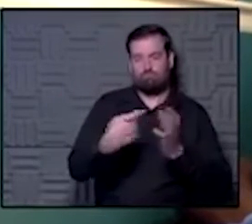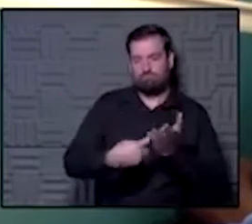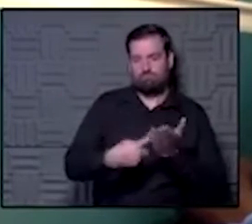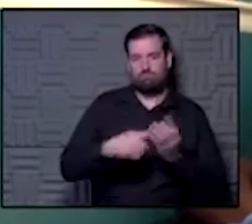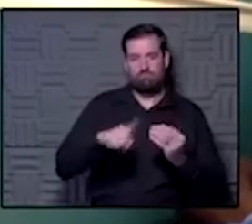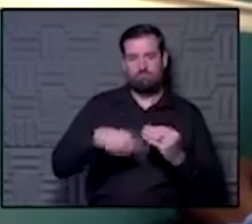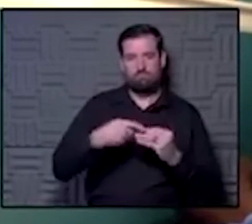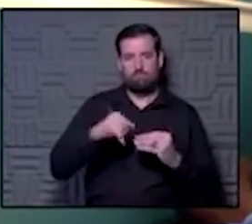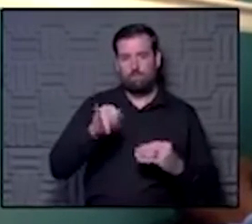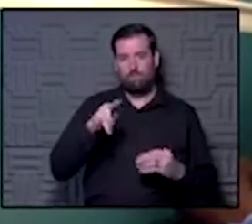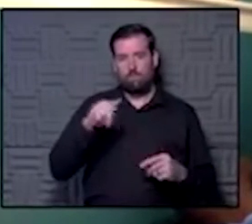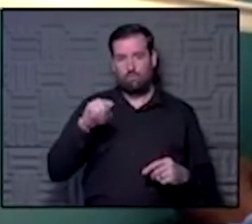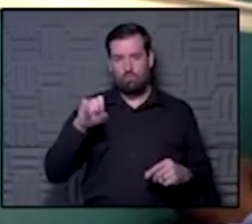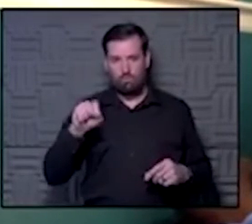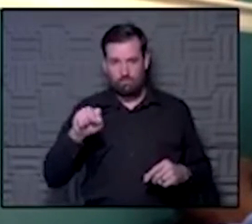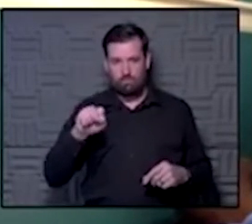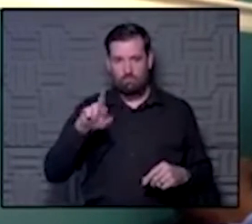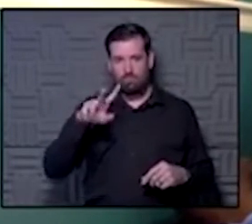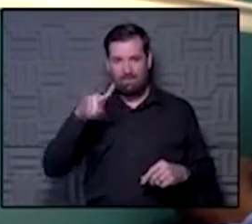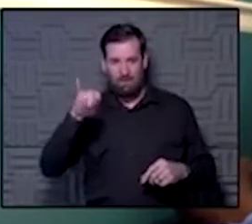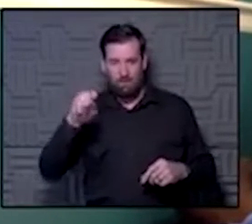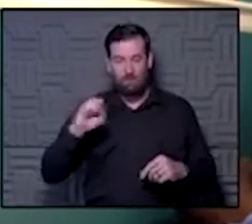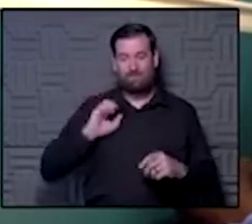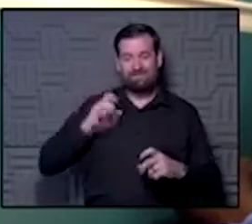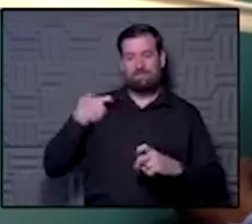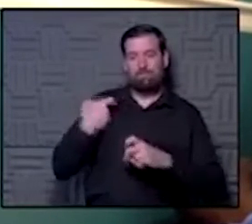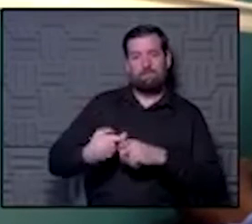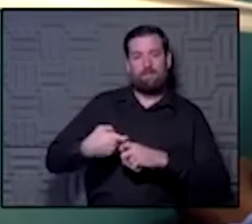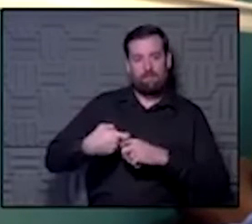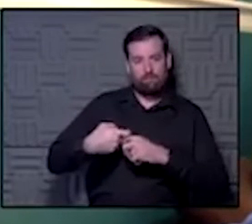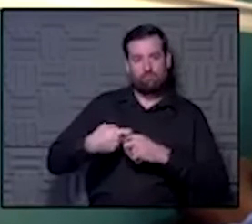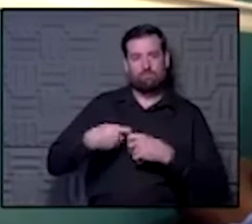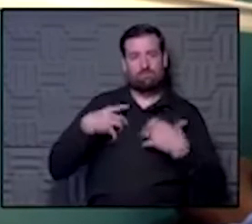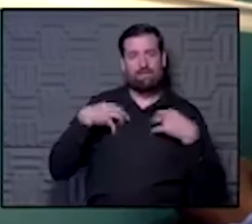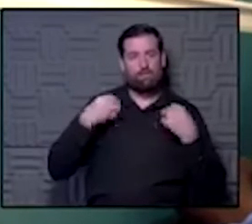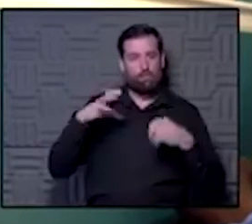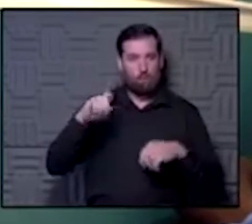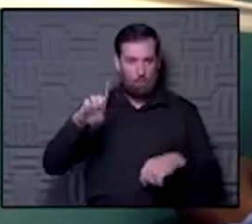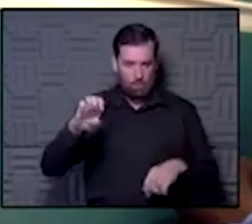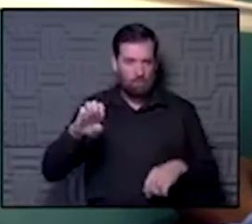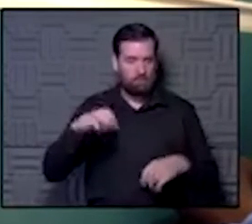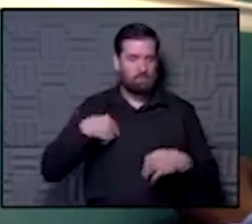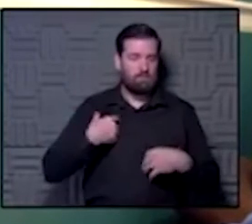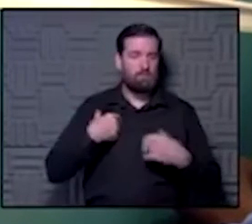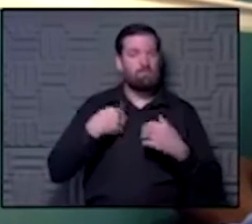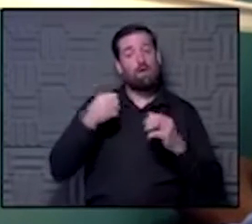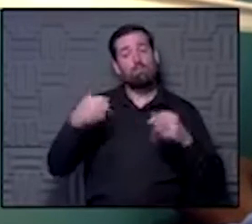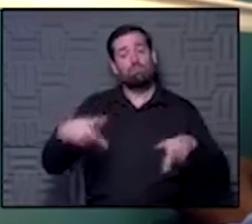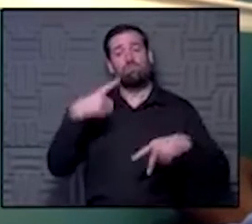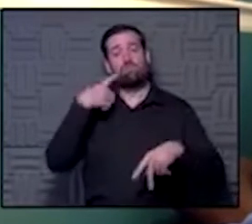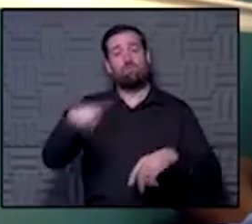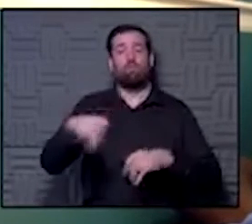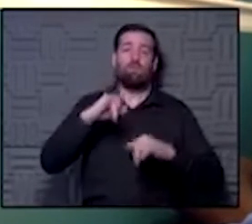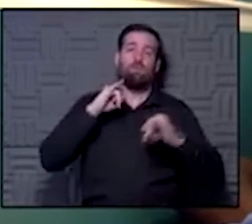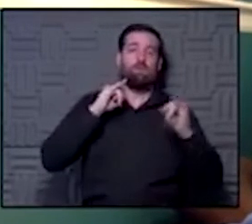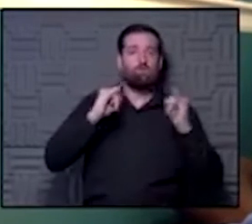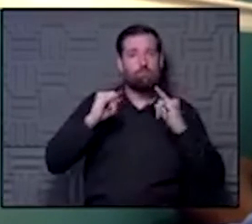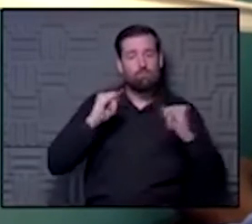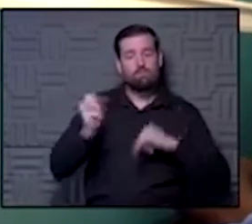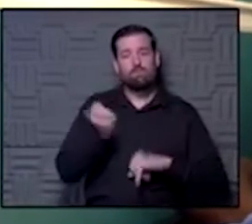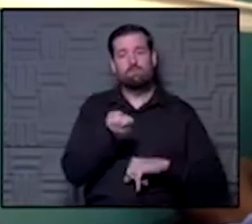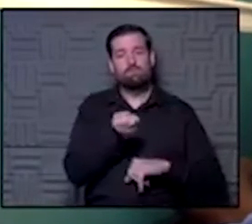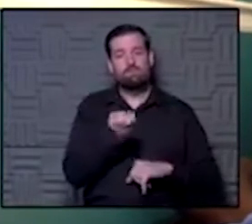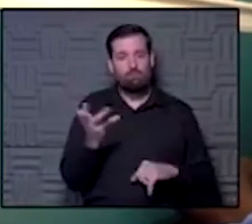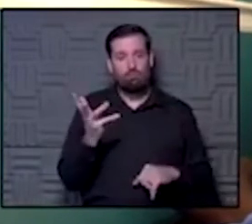Juntos Radio, which is a Spanish-based health podcast. And we have had the opportunity to interview several